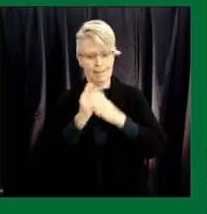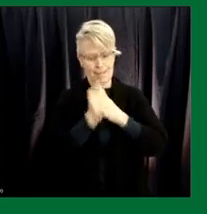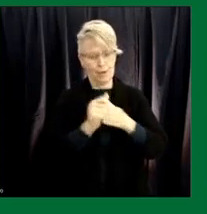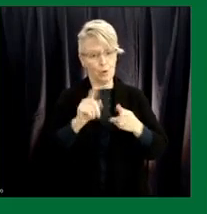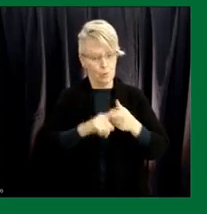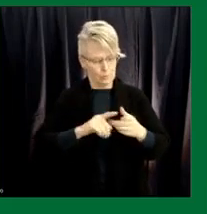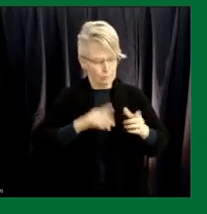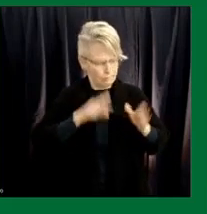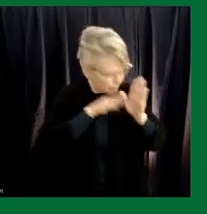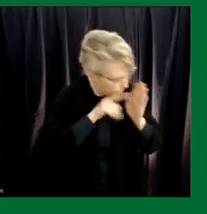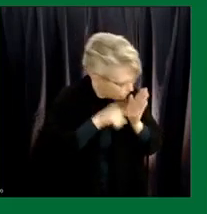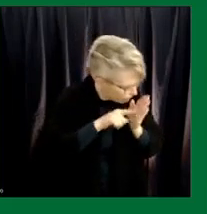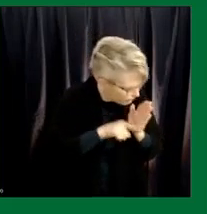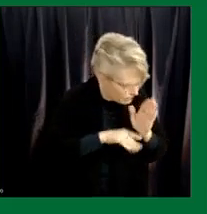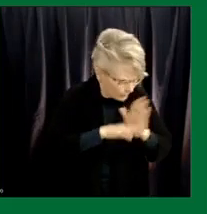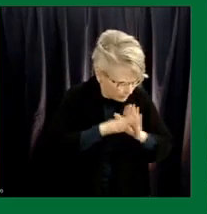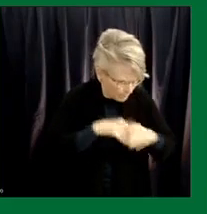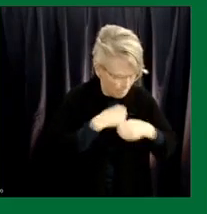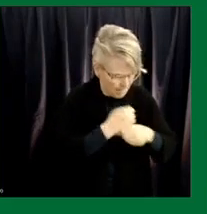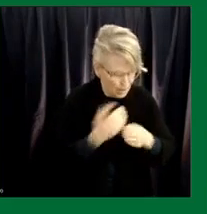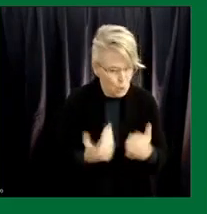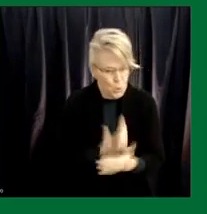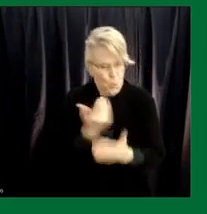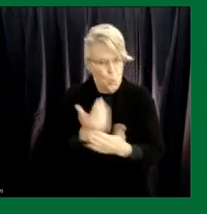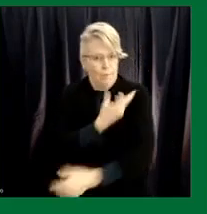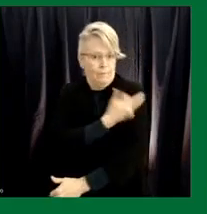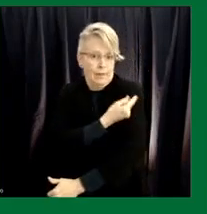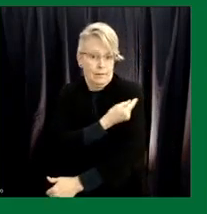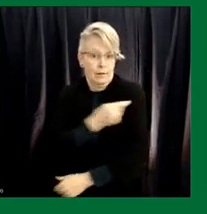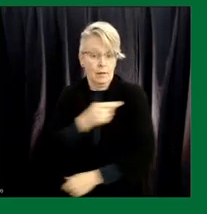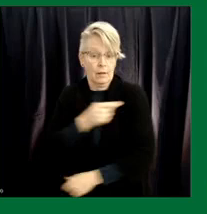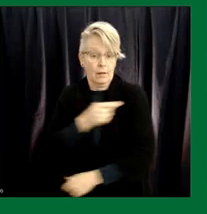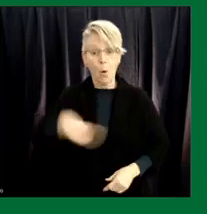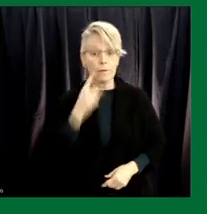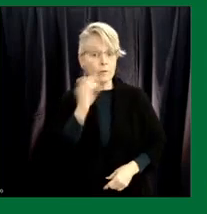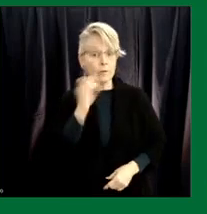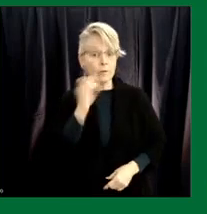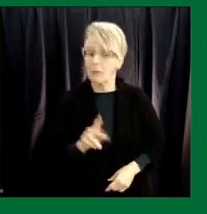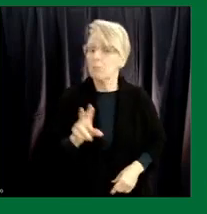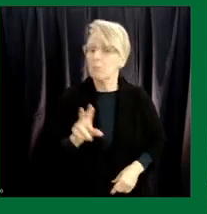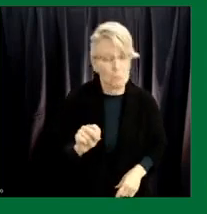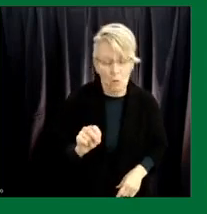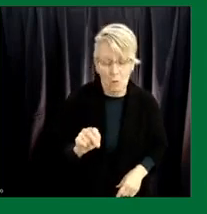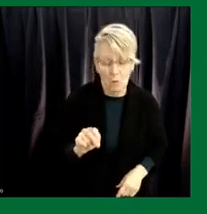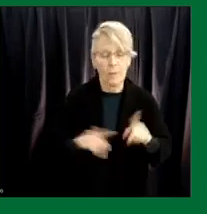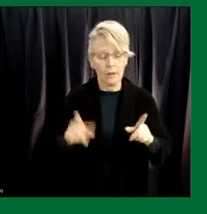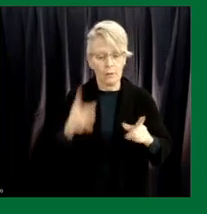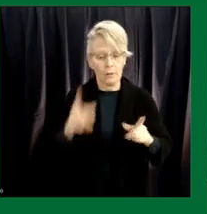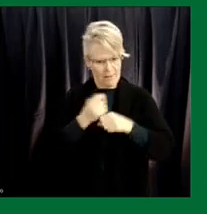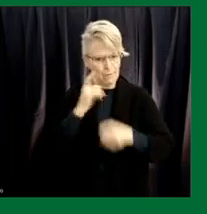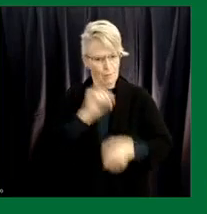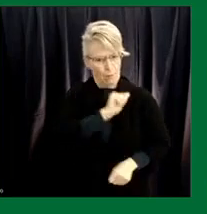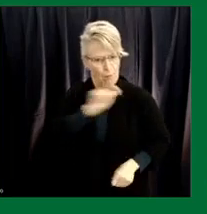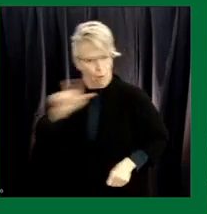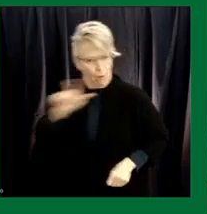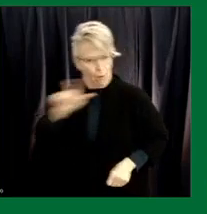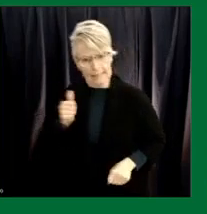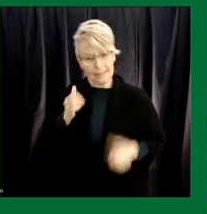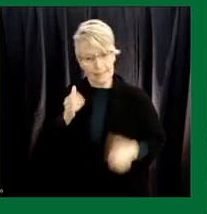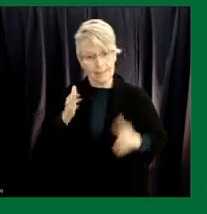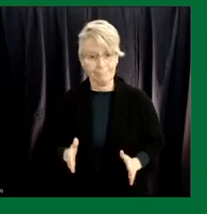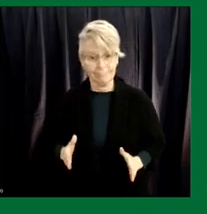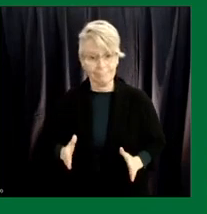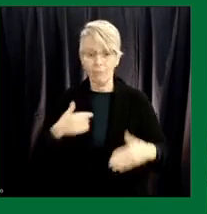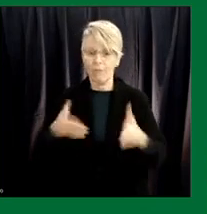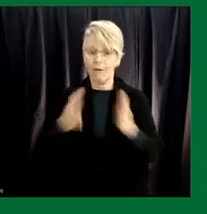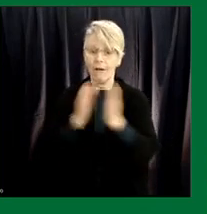these vaccines. Producing them not just for Saskatchewan residents but again producing them for all Canadians. We're asking the